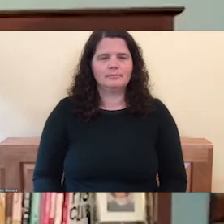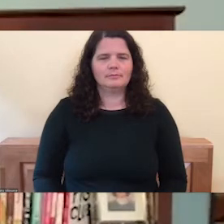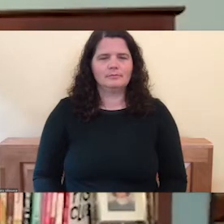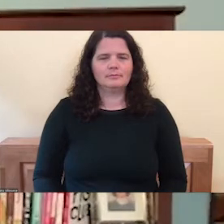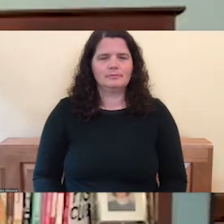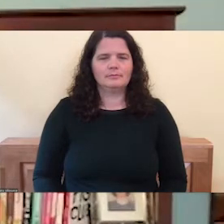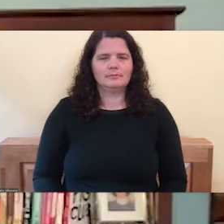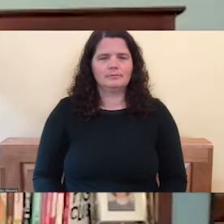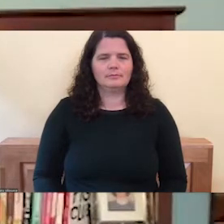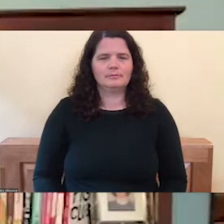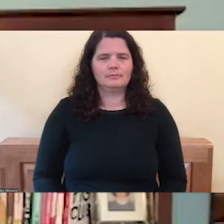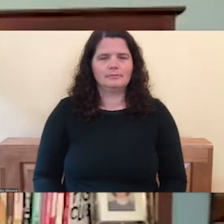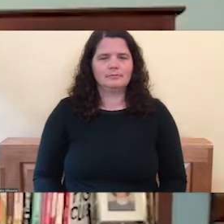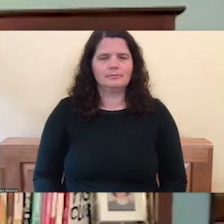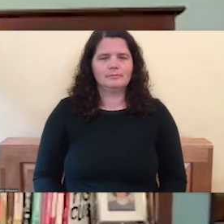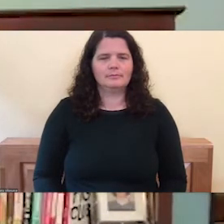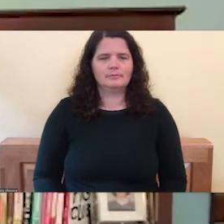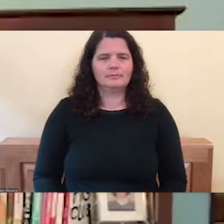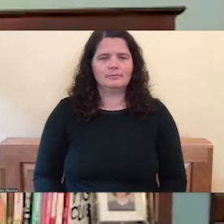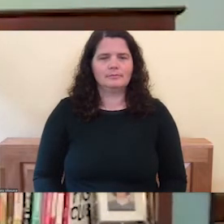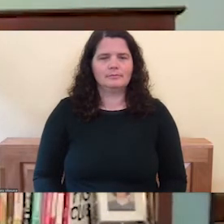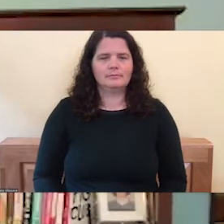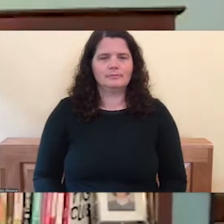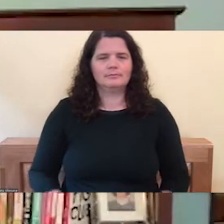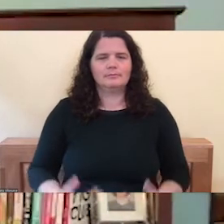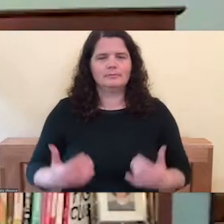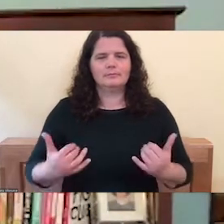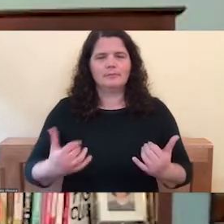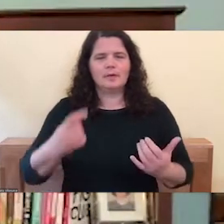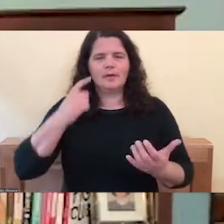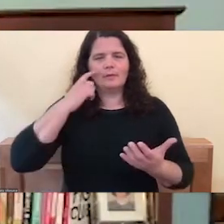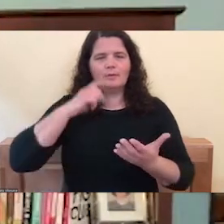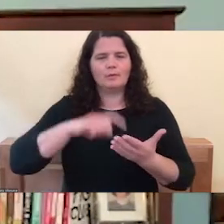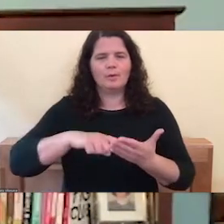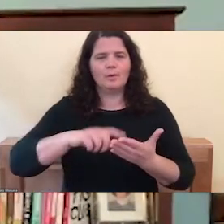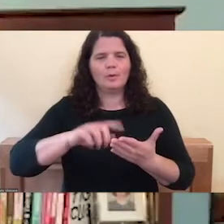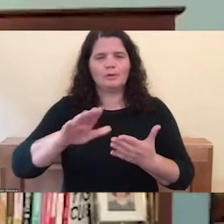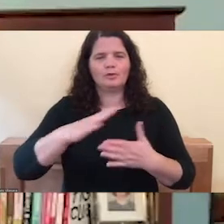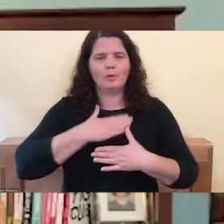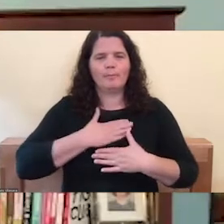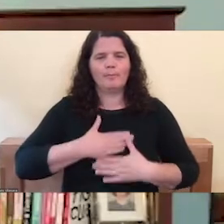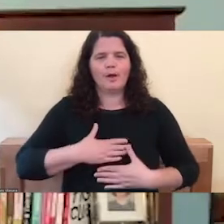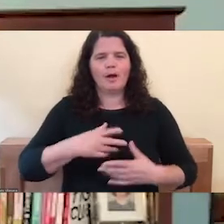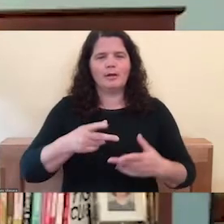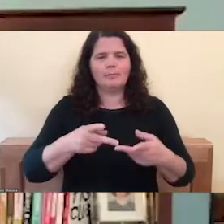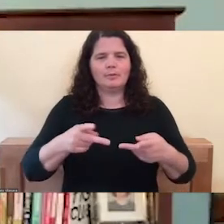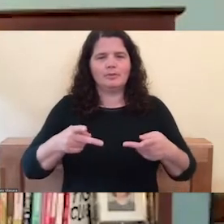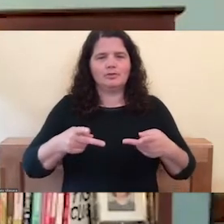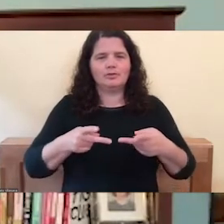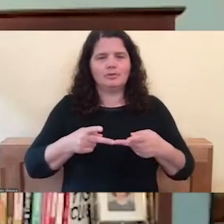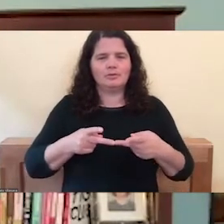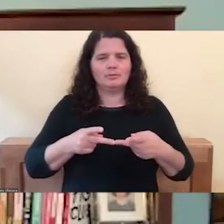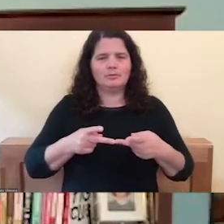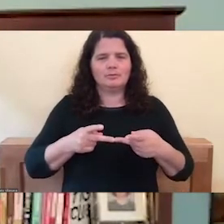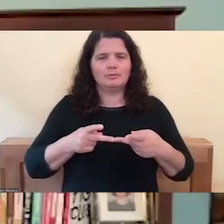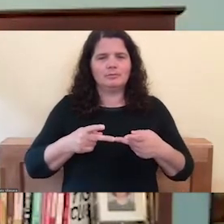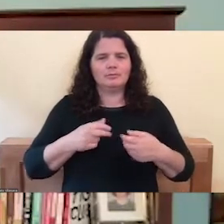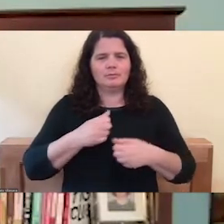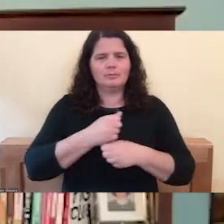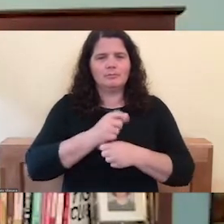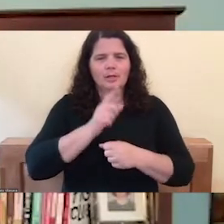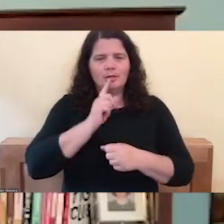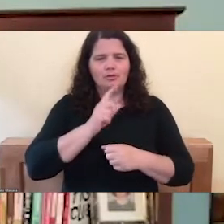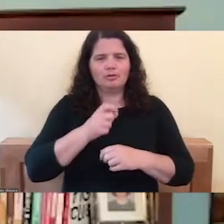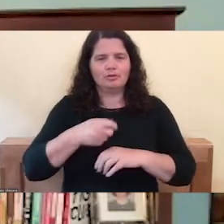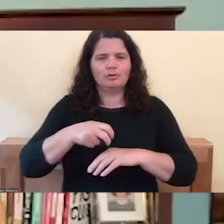Now I'd like you to notice your posture, right? Please make sure that you're sitting up straight. So you're kind of